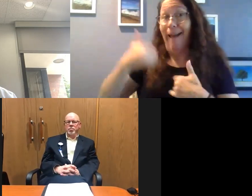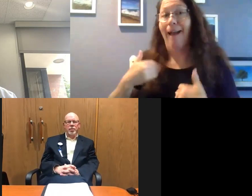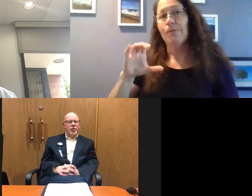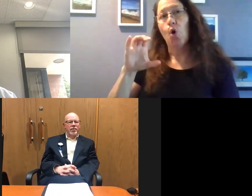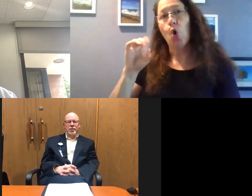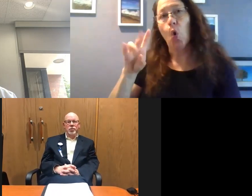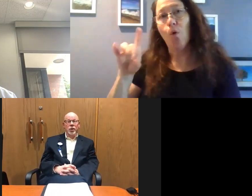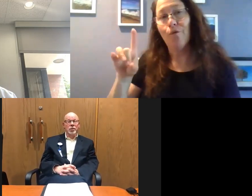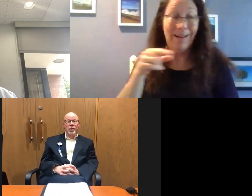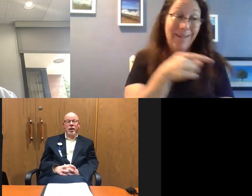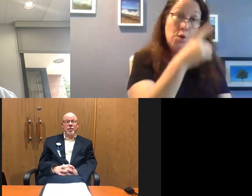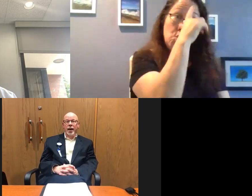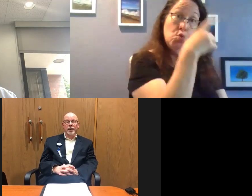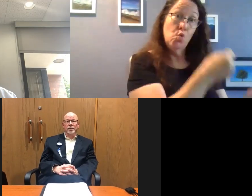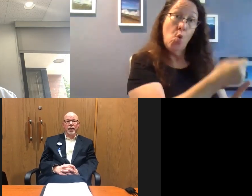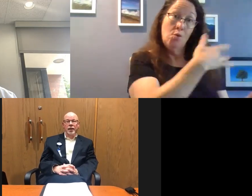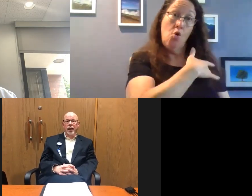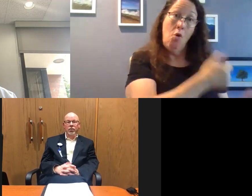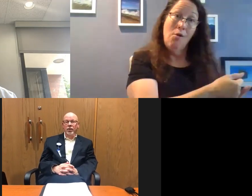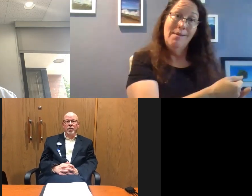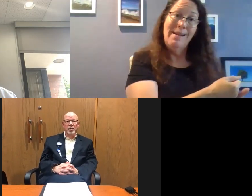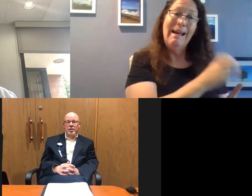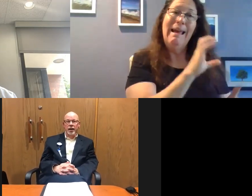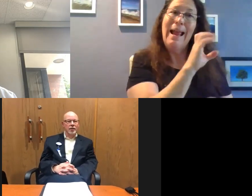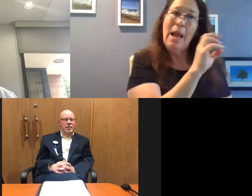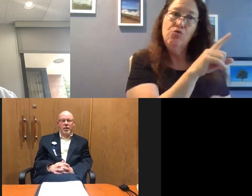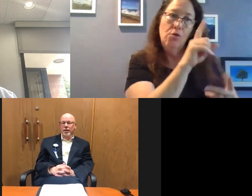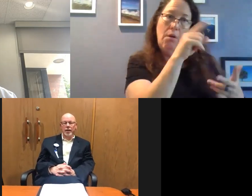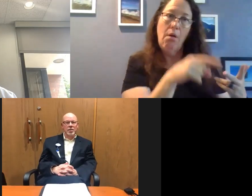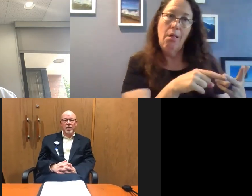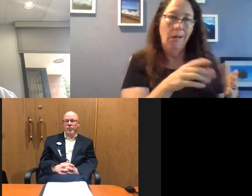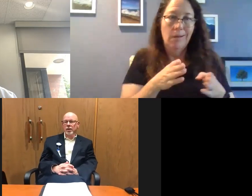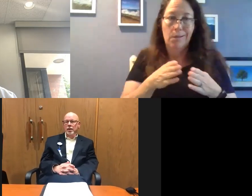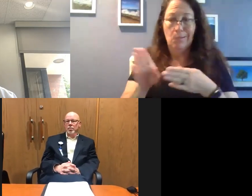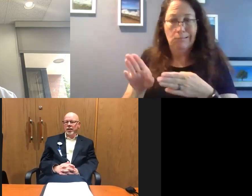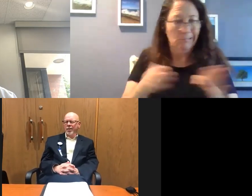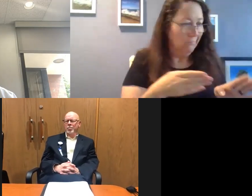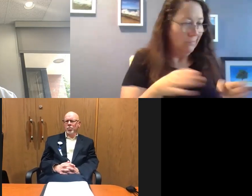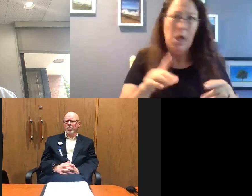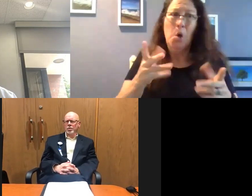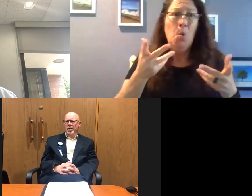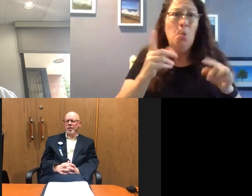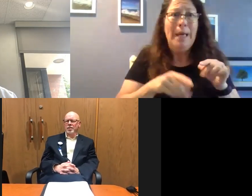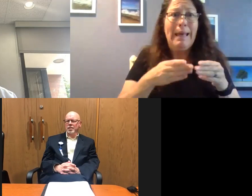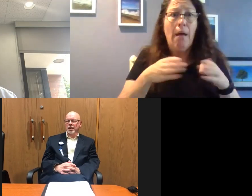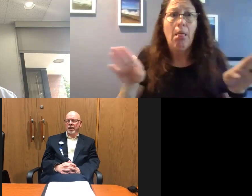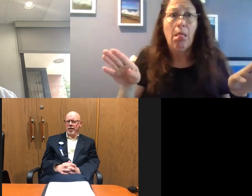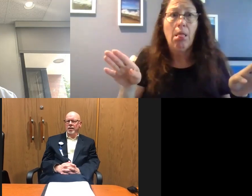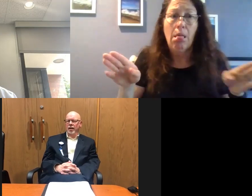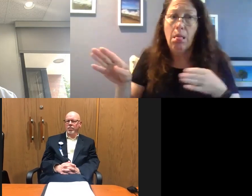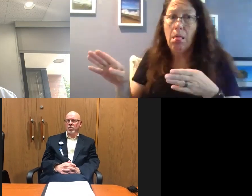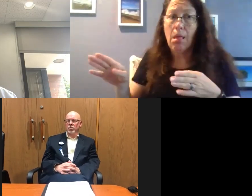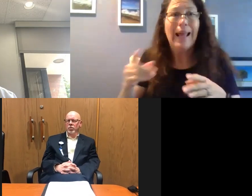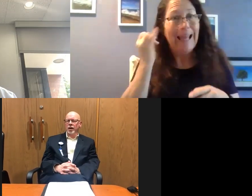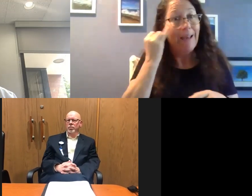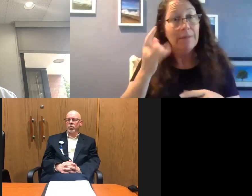as people having strokes and heart attack and cancer and appendicitis and all that type of stuff. But that would be one response is if it got to